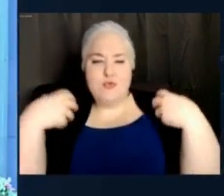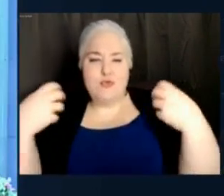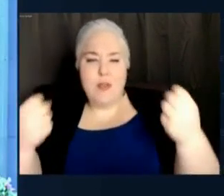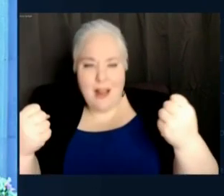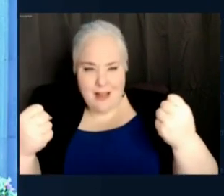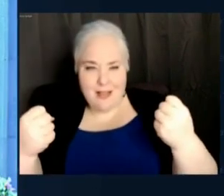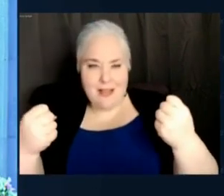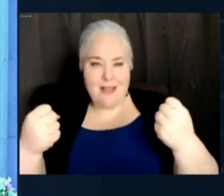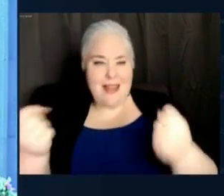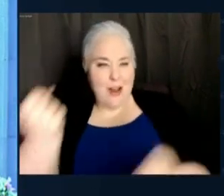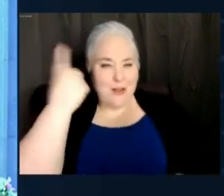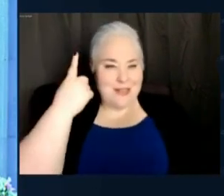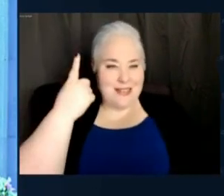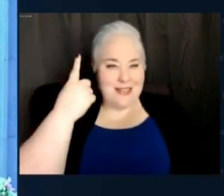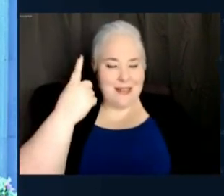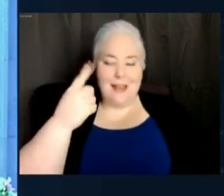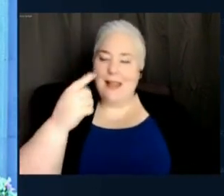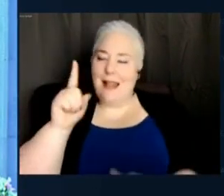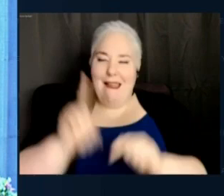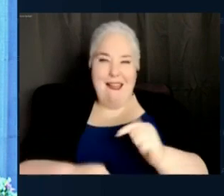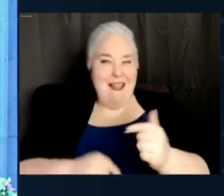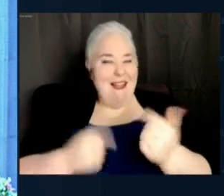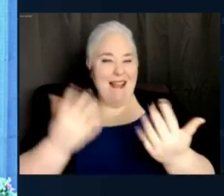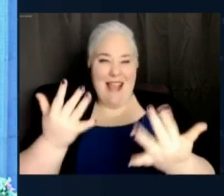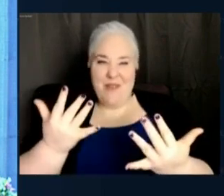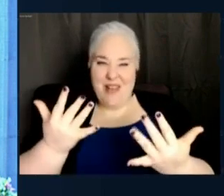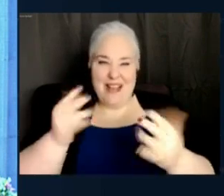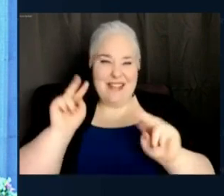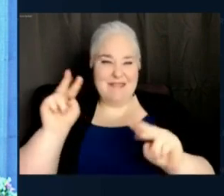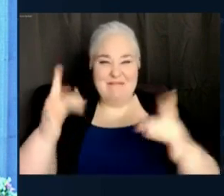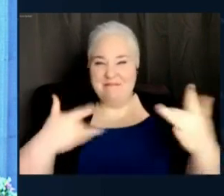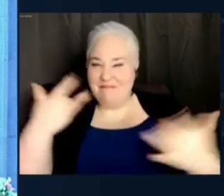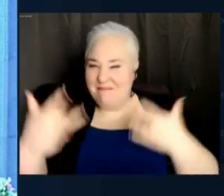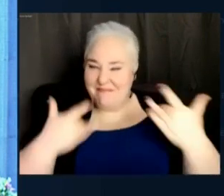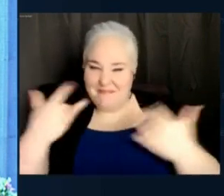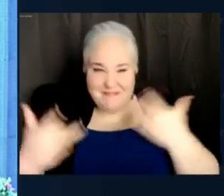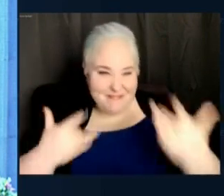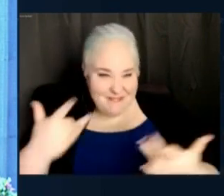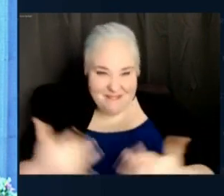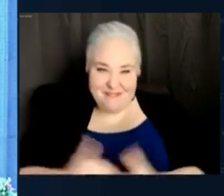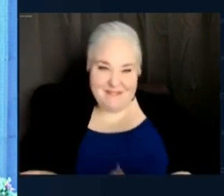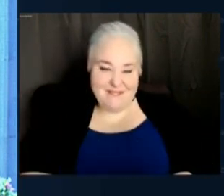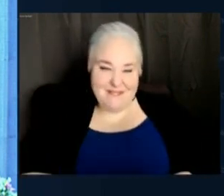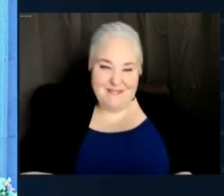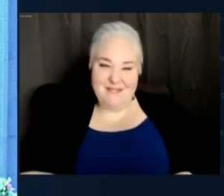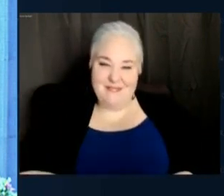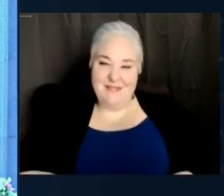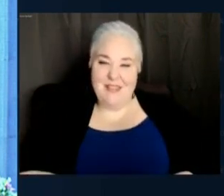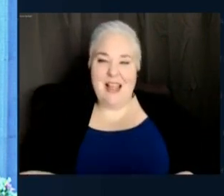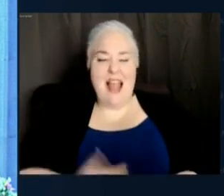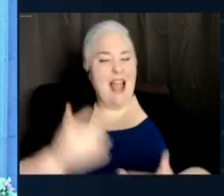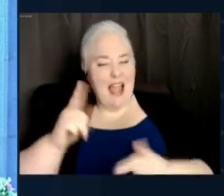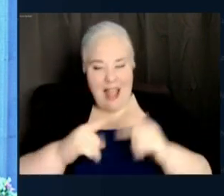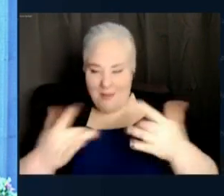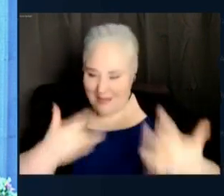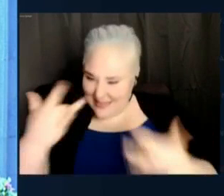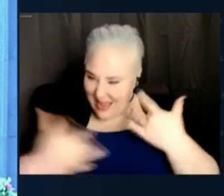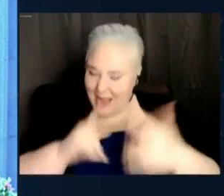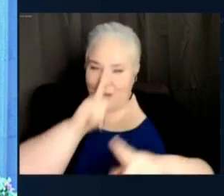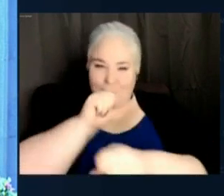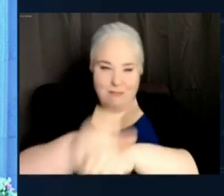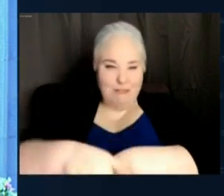And I cannot wait. I tell you, I can't. To really get down to the business